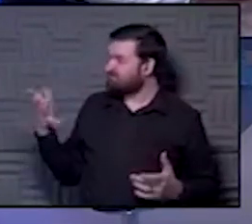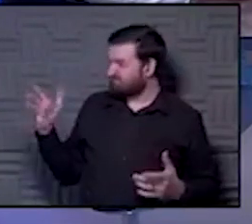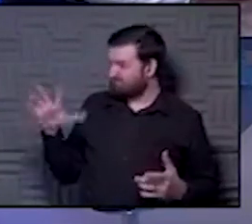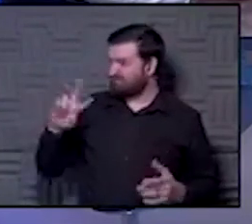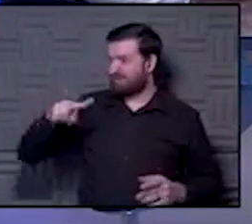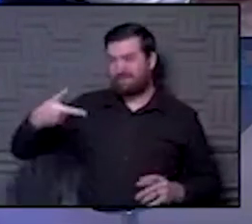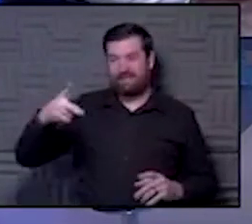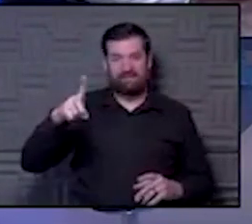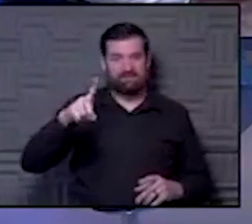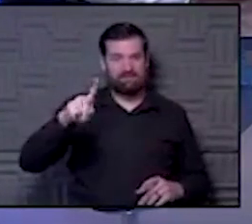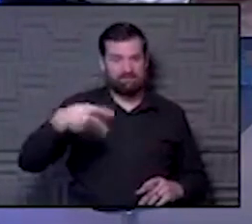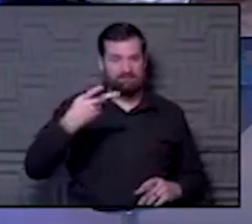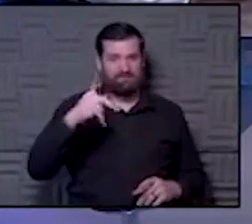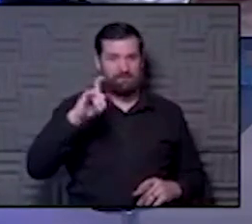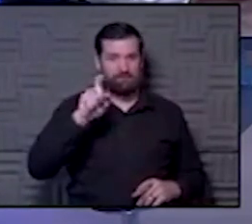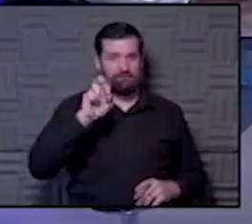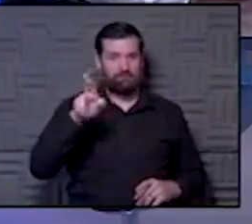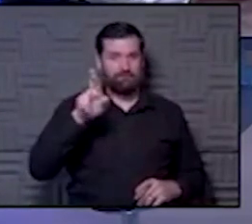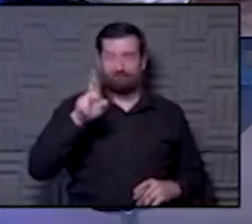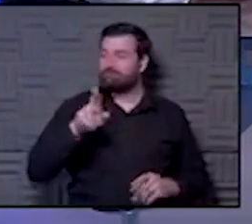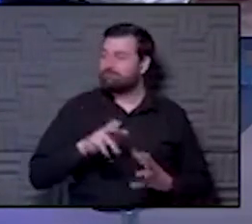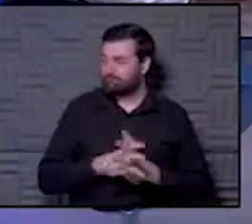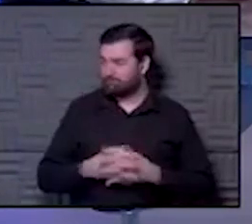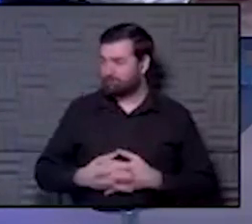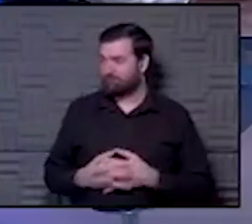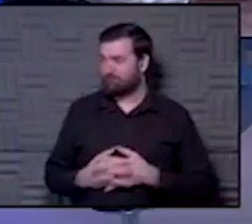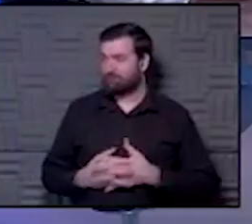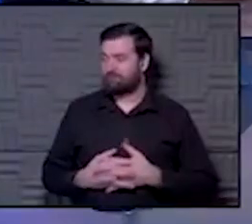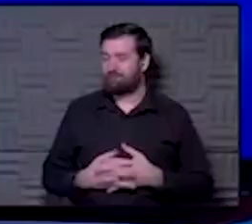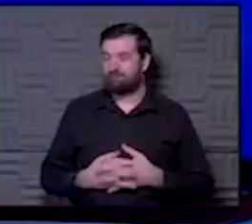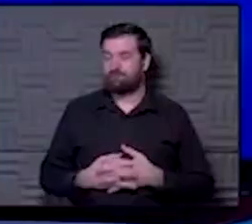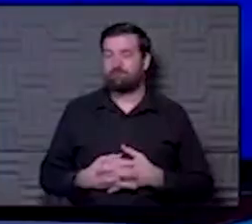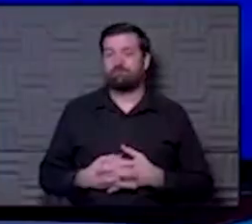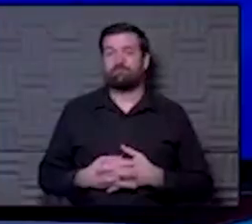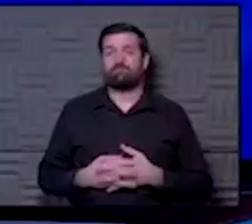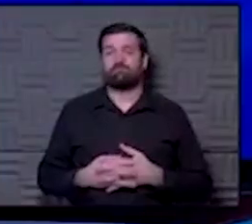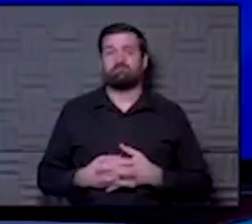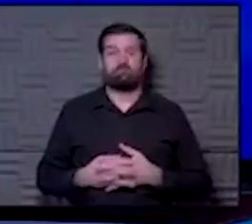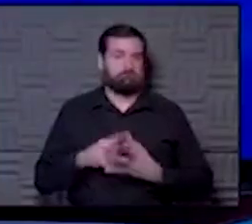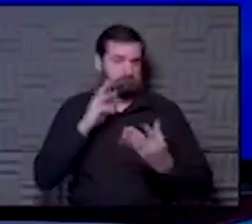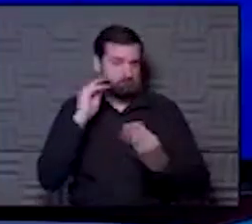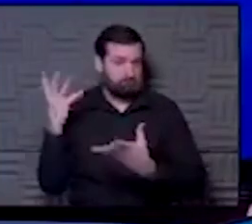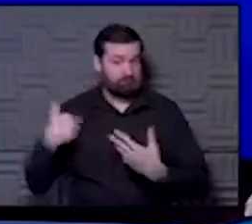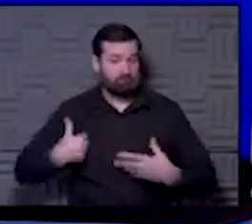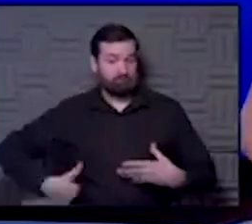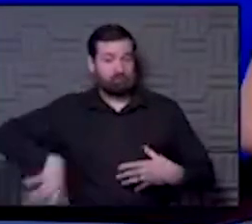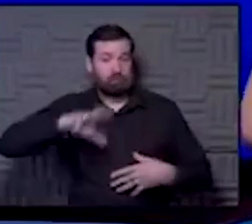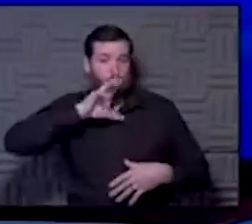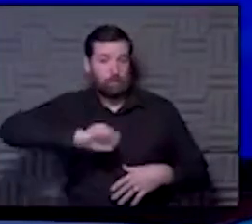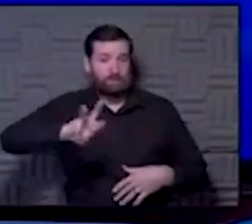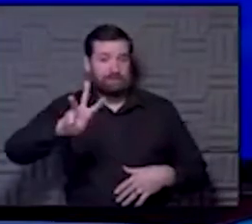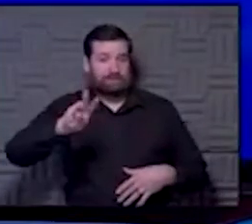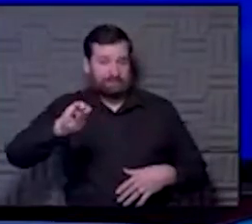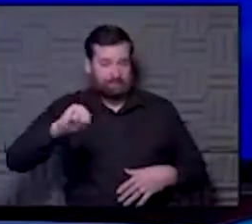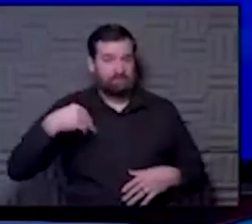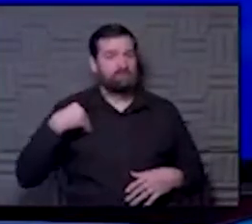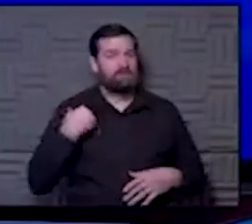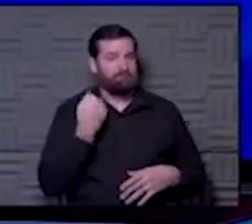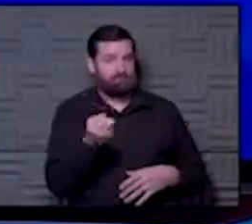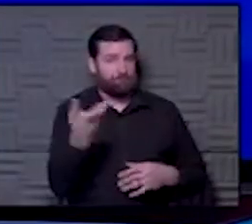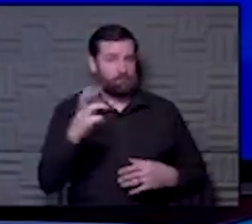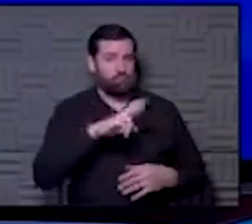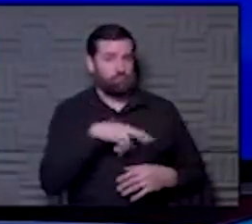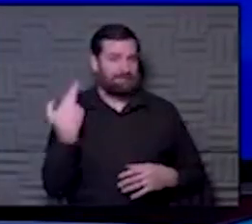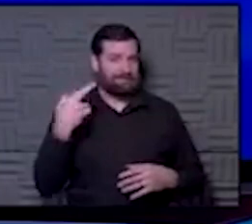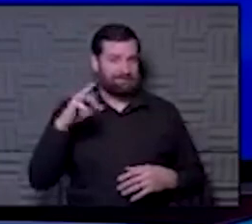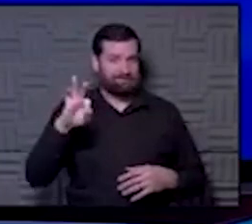of Pfizer already. So there you go. Here it is, folks. And just to say, I'm 60 years old. I do have a couple of risk factors